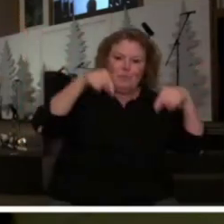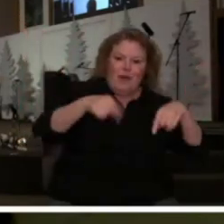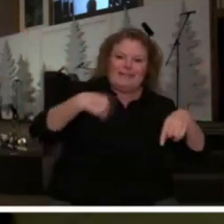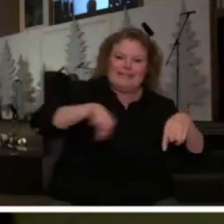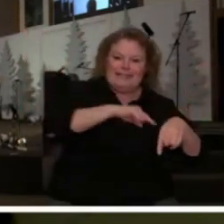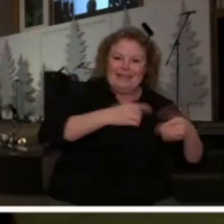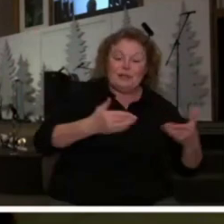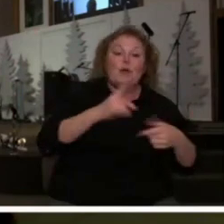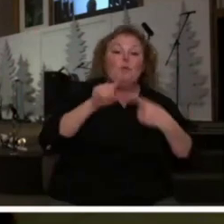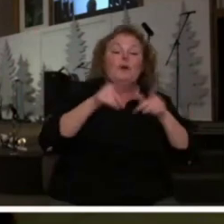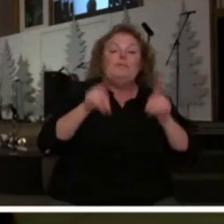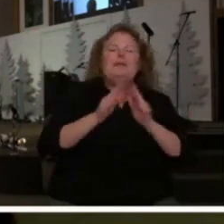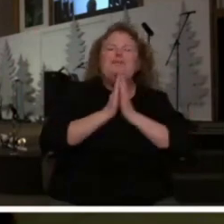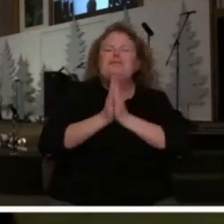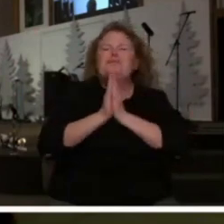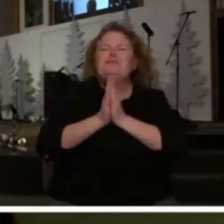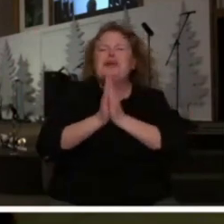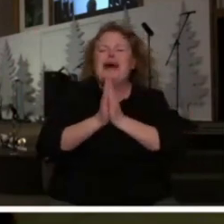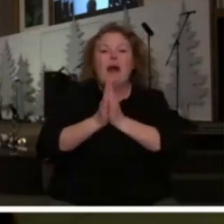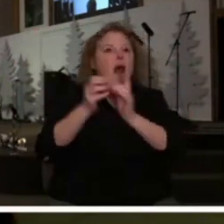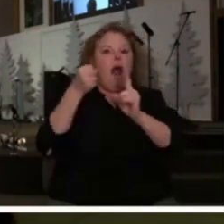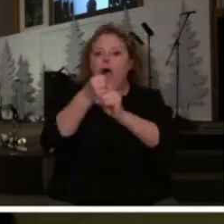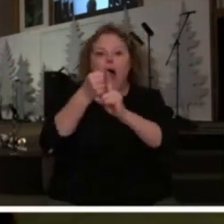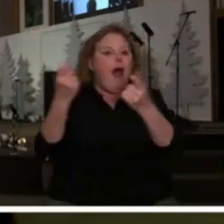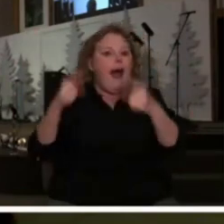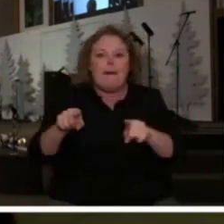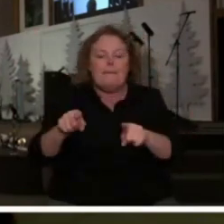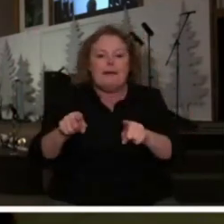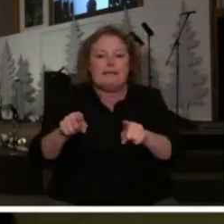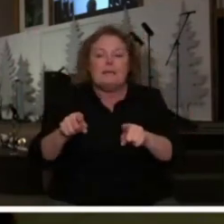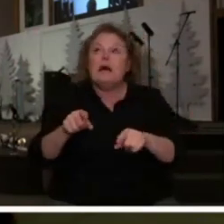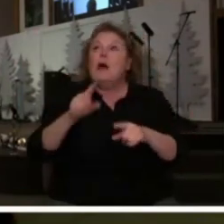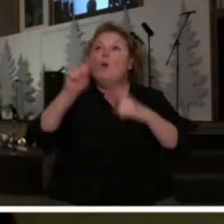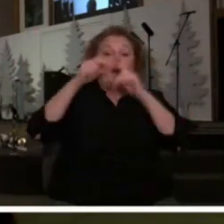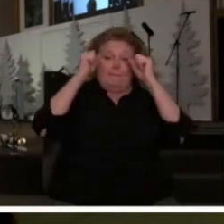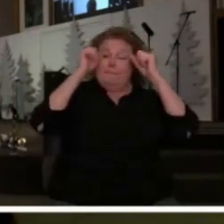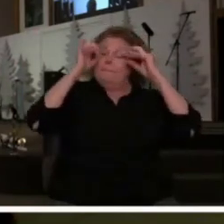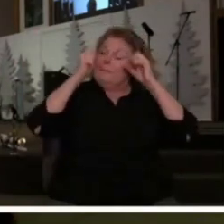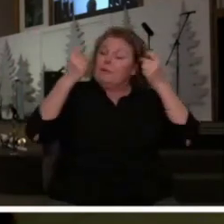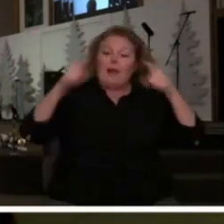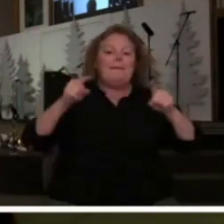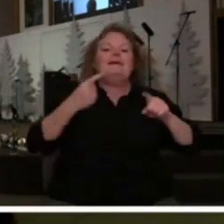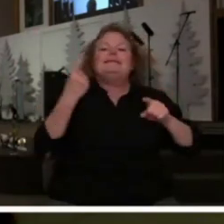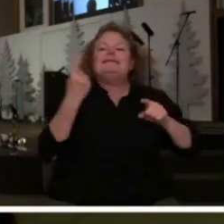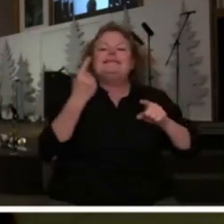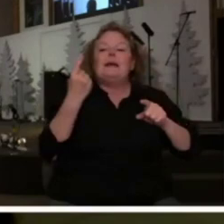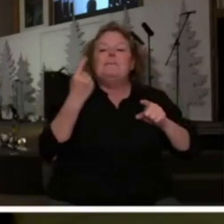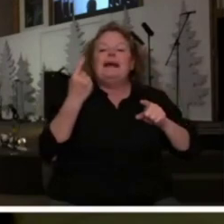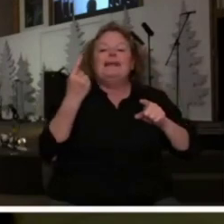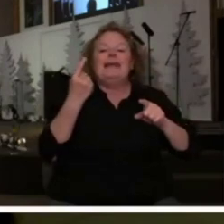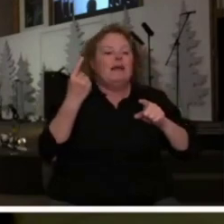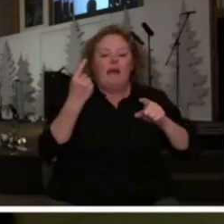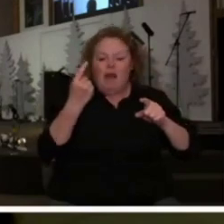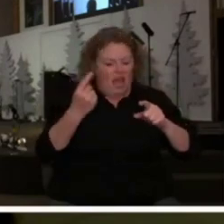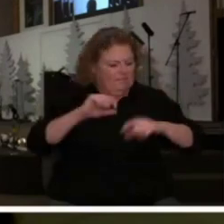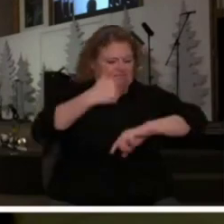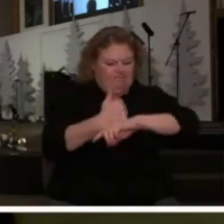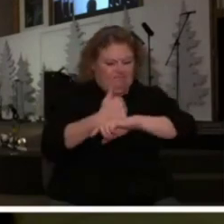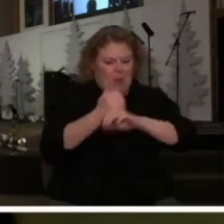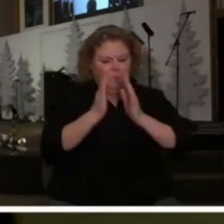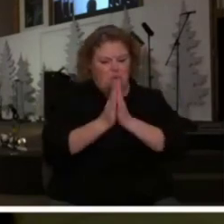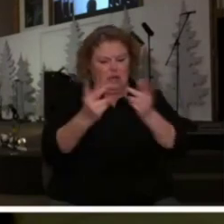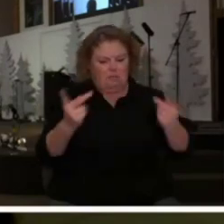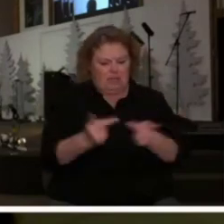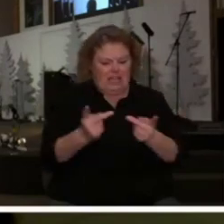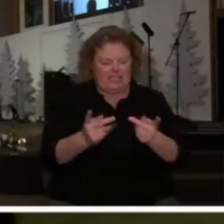that suddenly things begin to happen. Somebody, when there's a miracle that takes place, somebody built an altar, somebody prayed a prayer